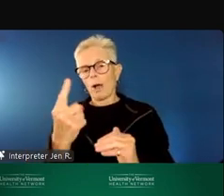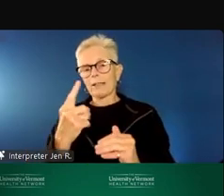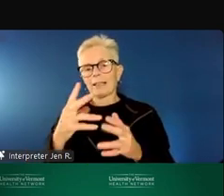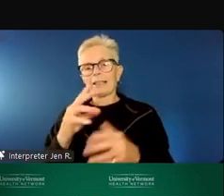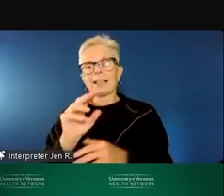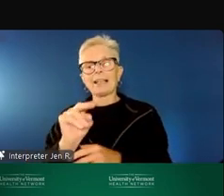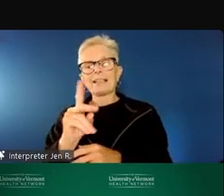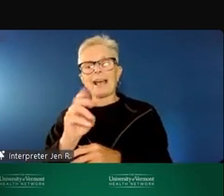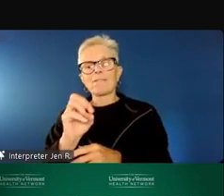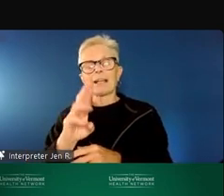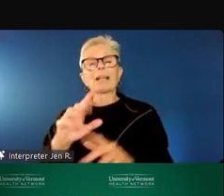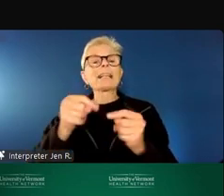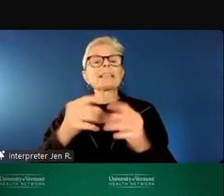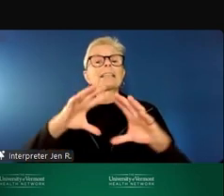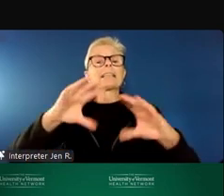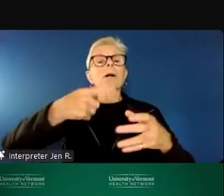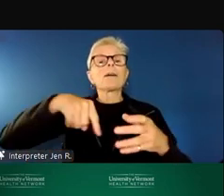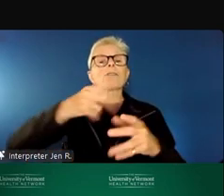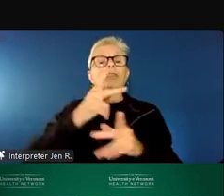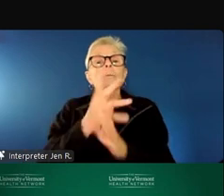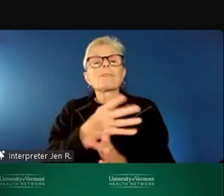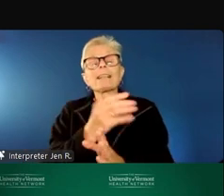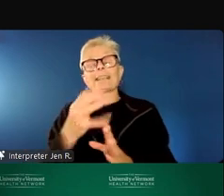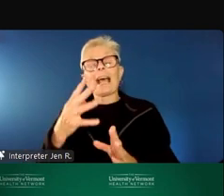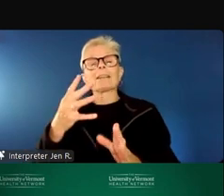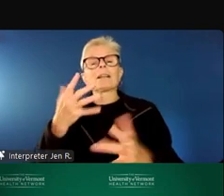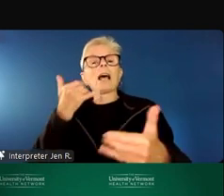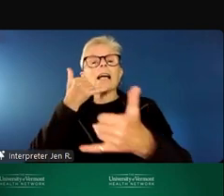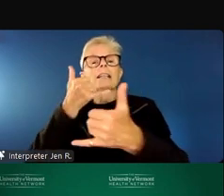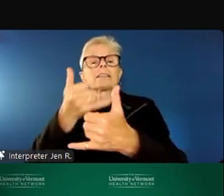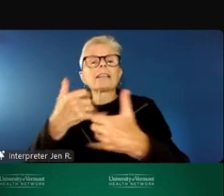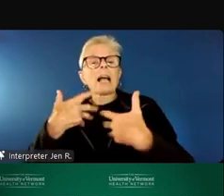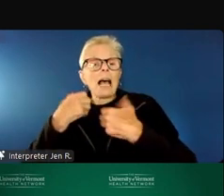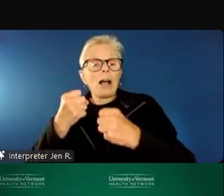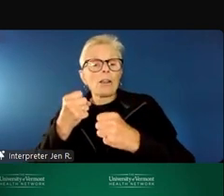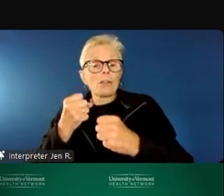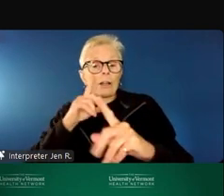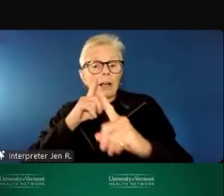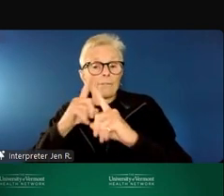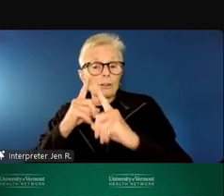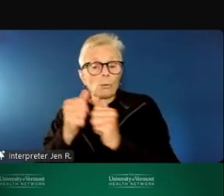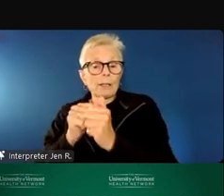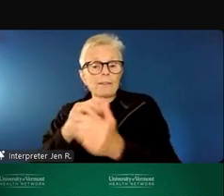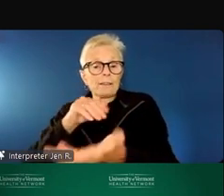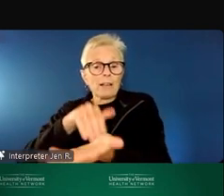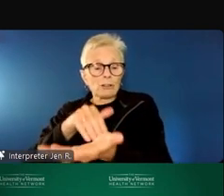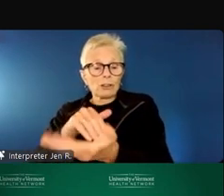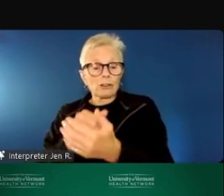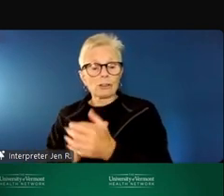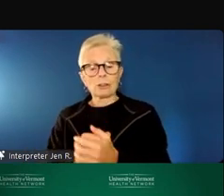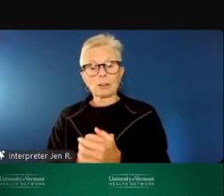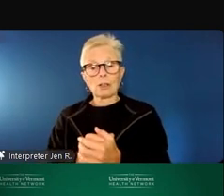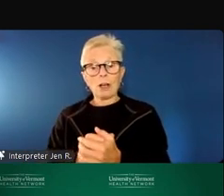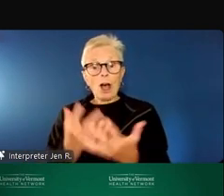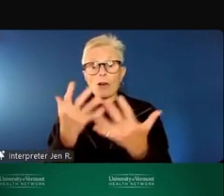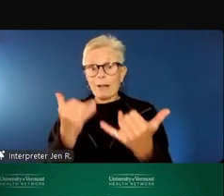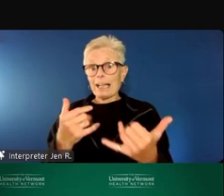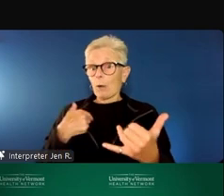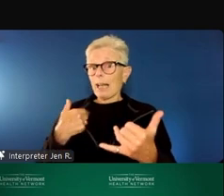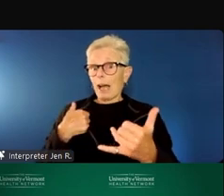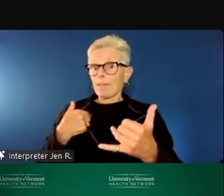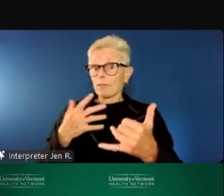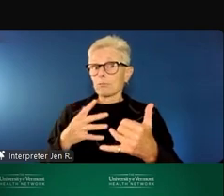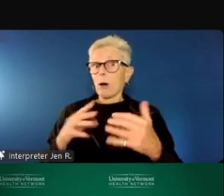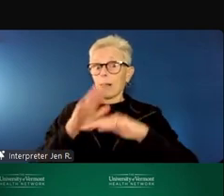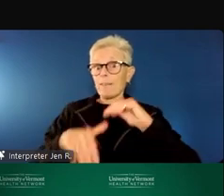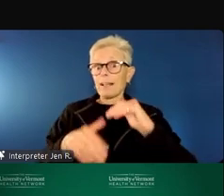team of supervisors, and again, telehealth consultation. At this point in our process, we're more than 50 percent staffed, and we're very confident